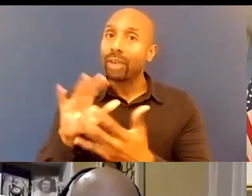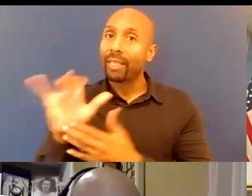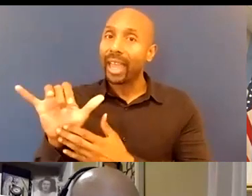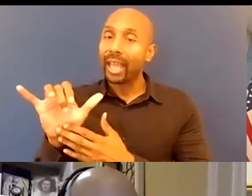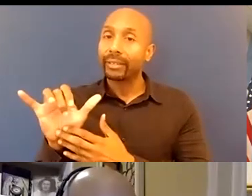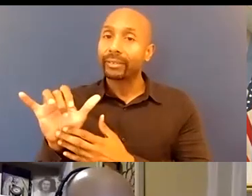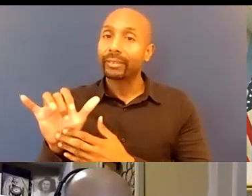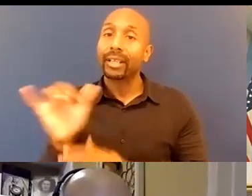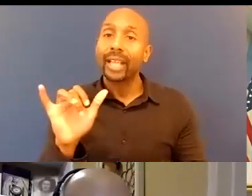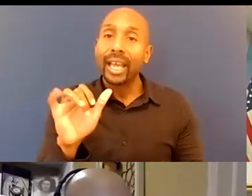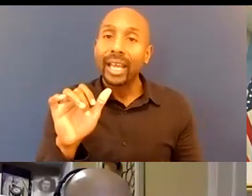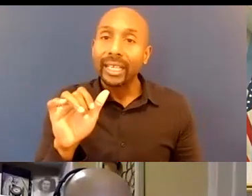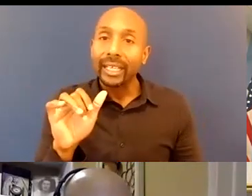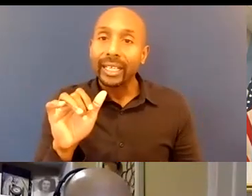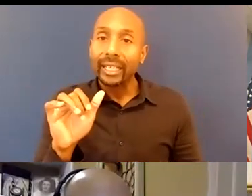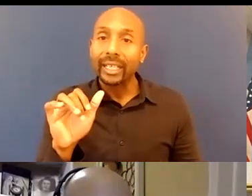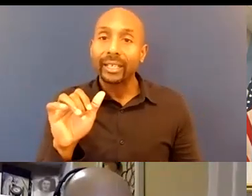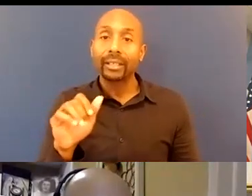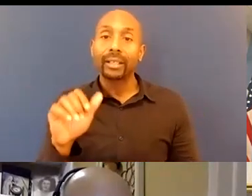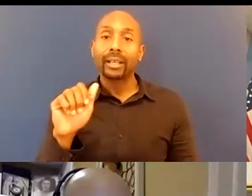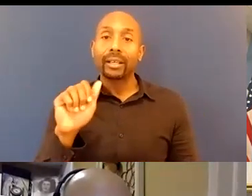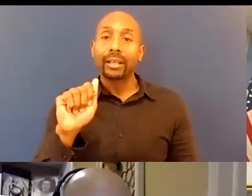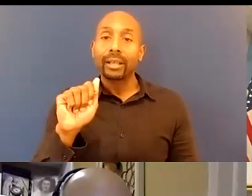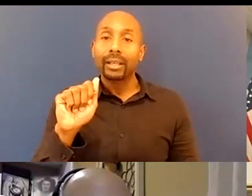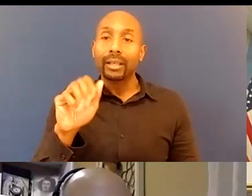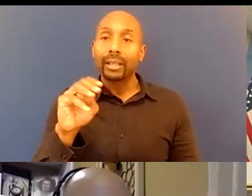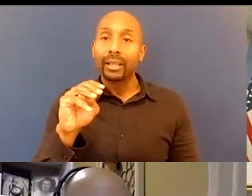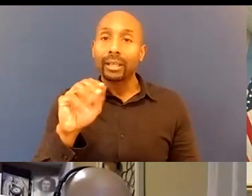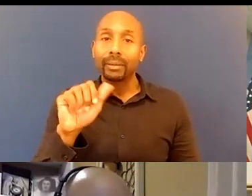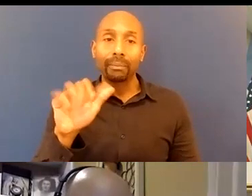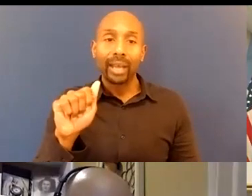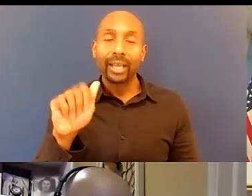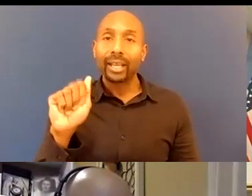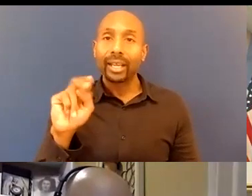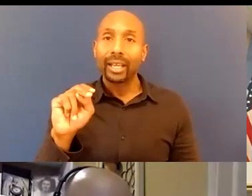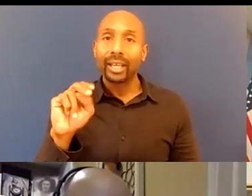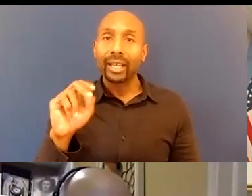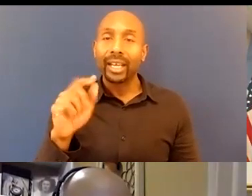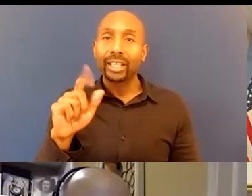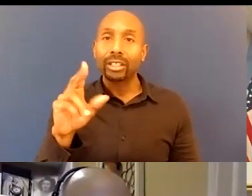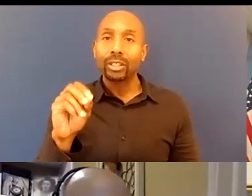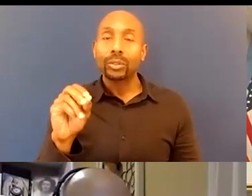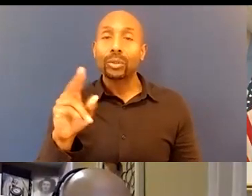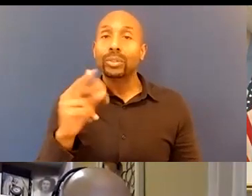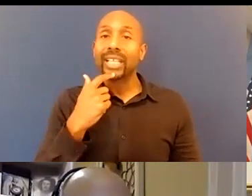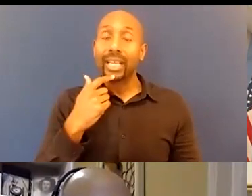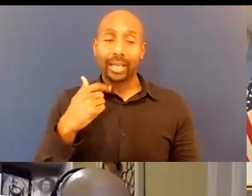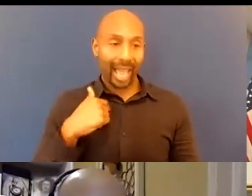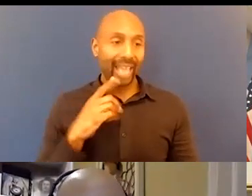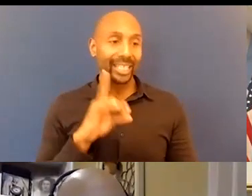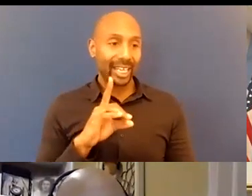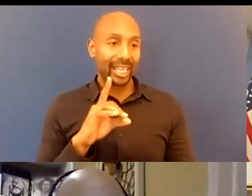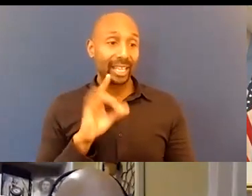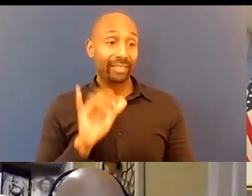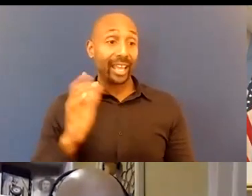Angelou said when I did what I did then because that's what I knew well if I know better I do better and I think we're at